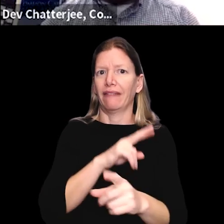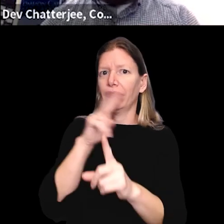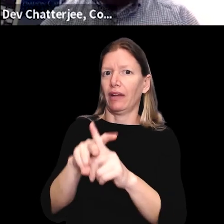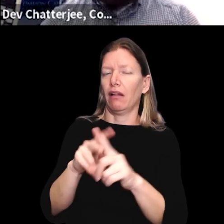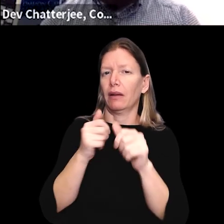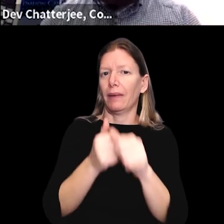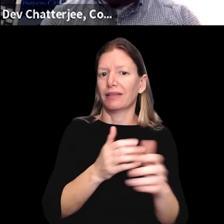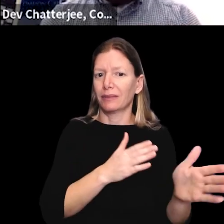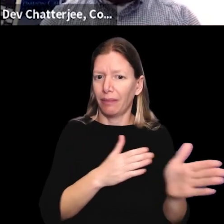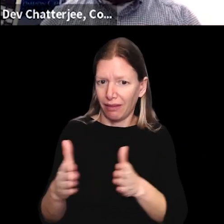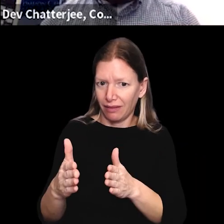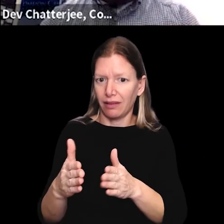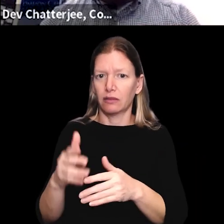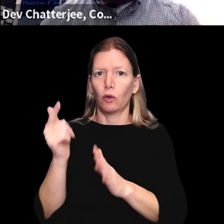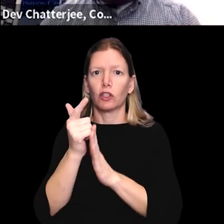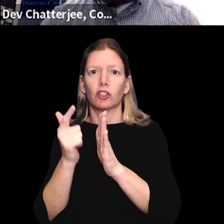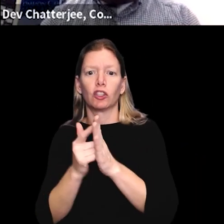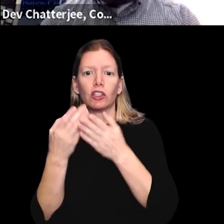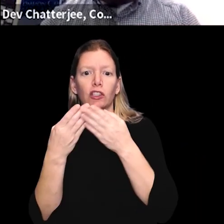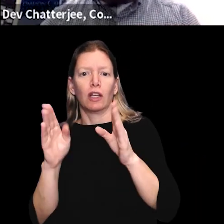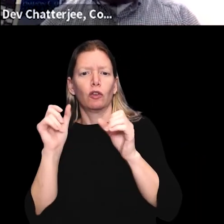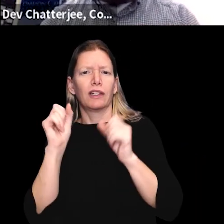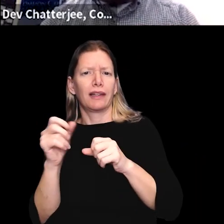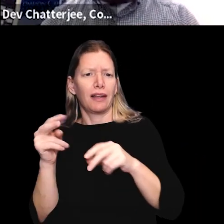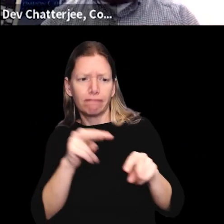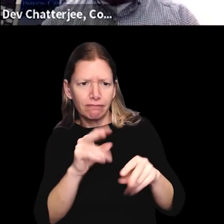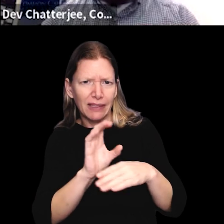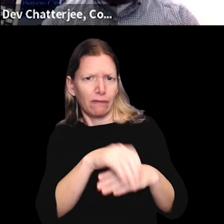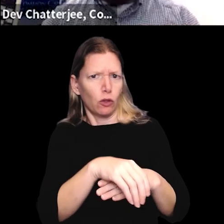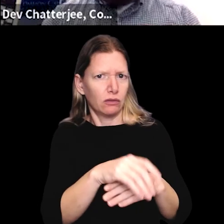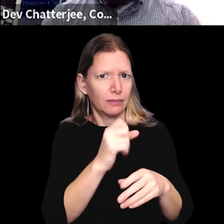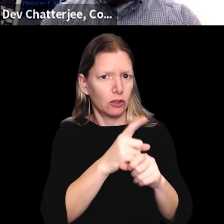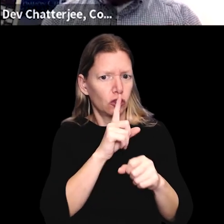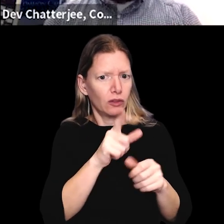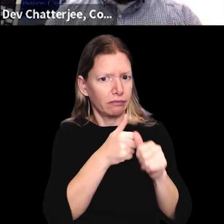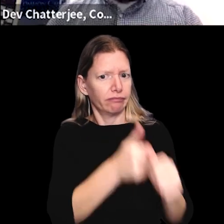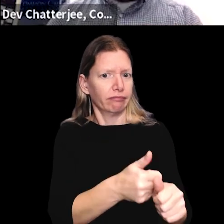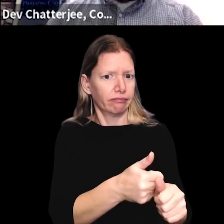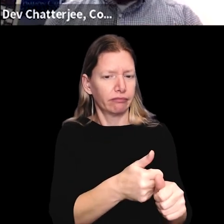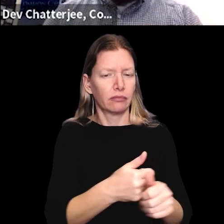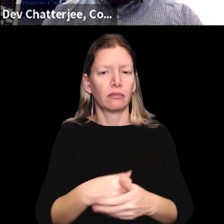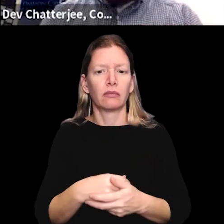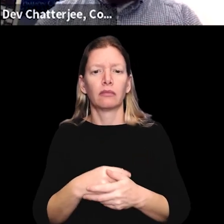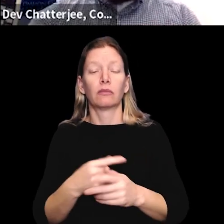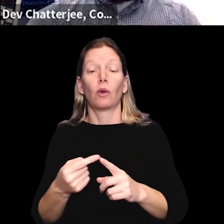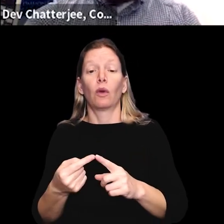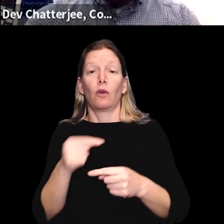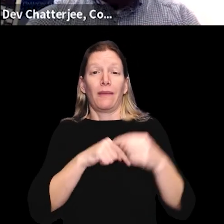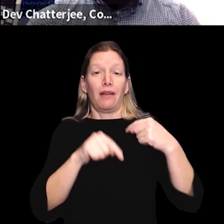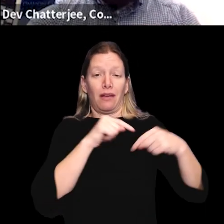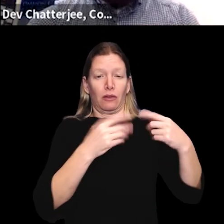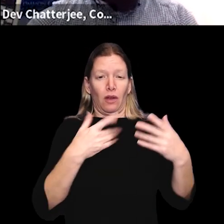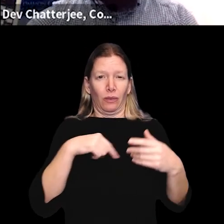and file a compliance plan, and the Attorney General can enforce compliance in court. So going back to